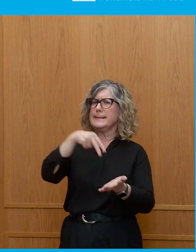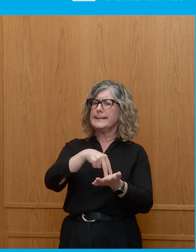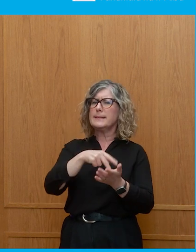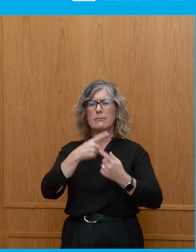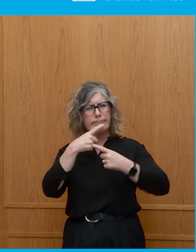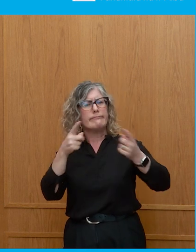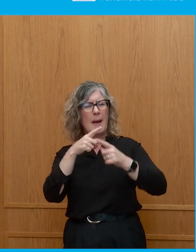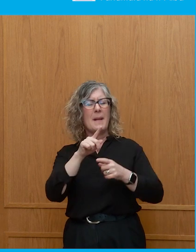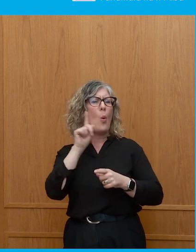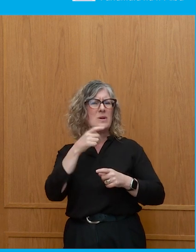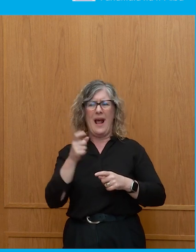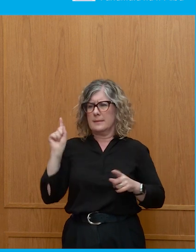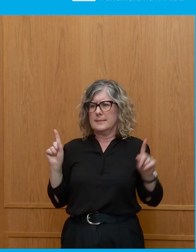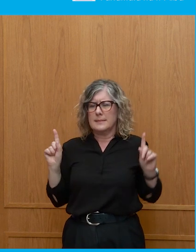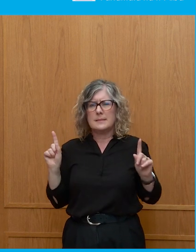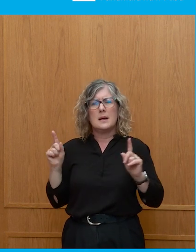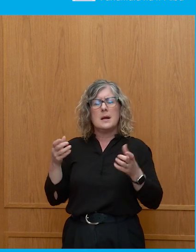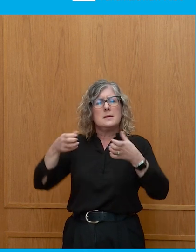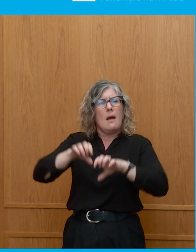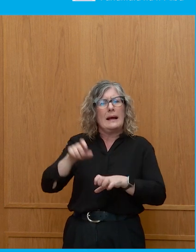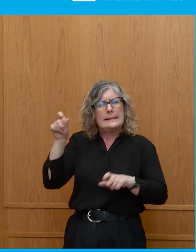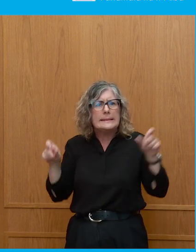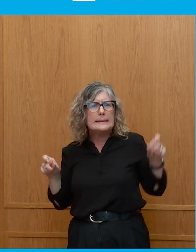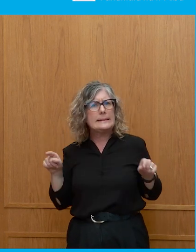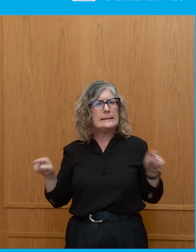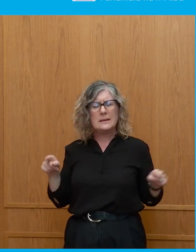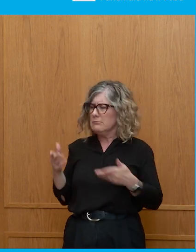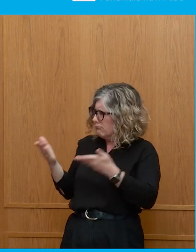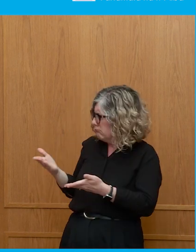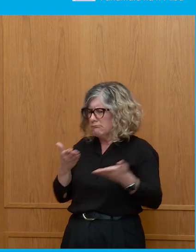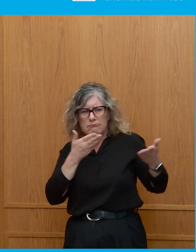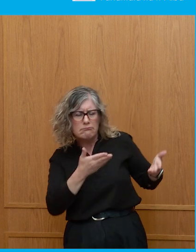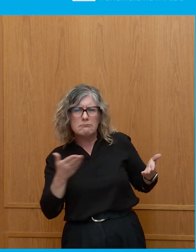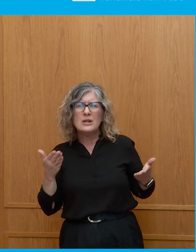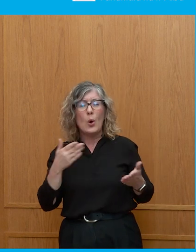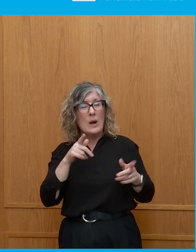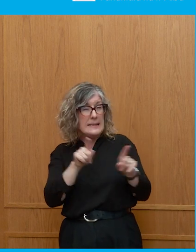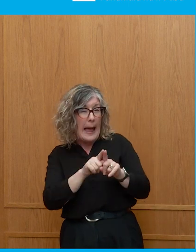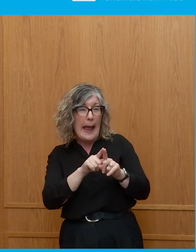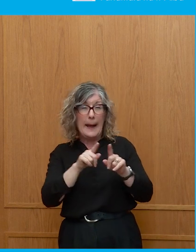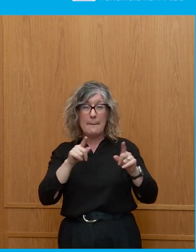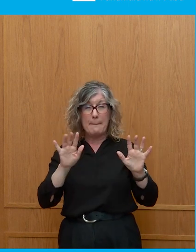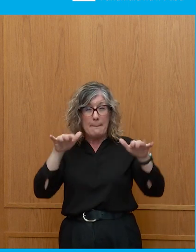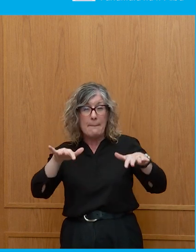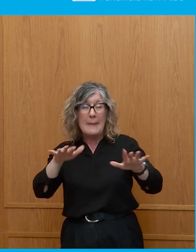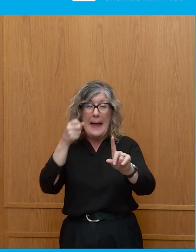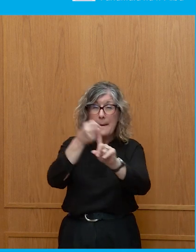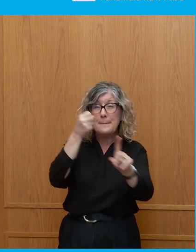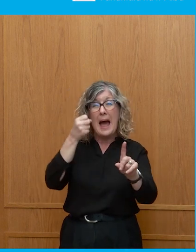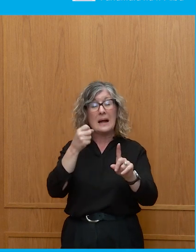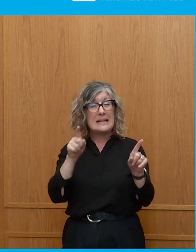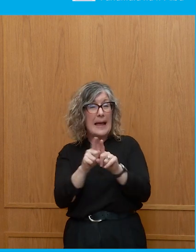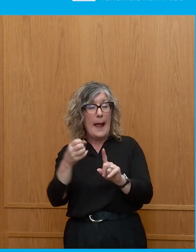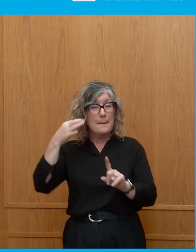scientists and giving them more of a voice. So it wasn't quite the same and maybe didn't reap the same benefits as a result of that. But